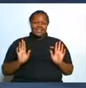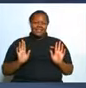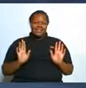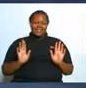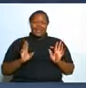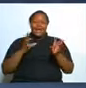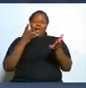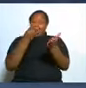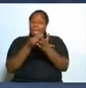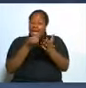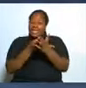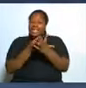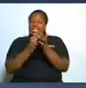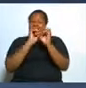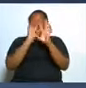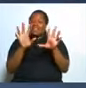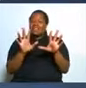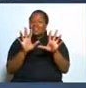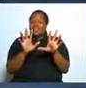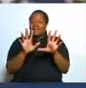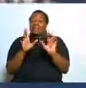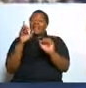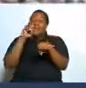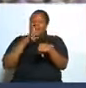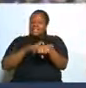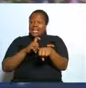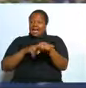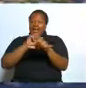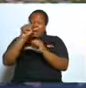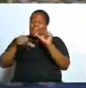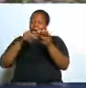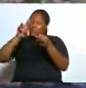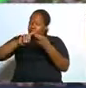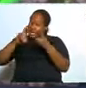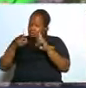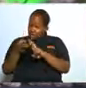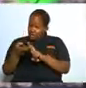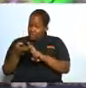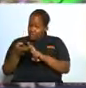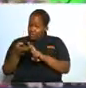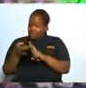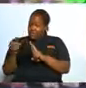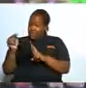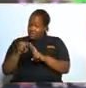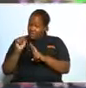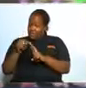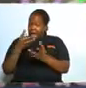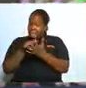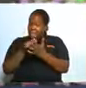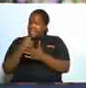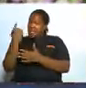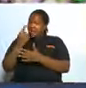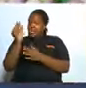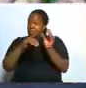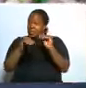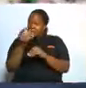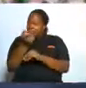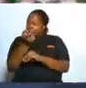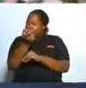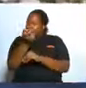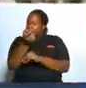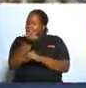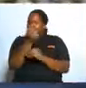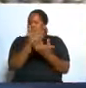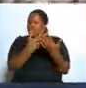money is nothing when when it comes to relationship money just contribute just a little